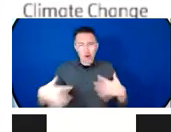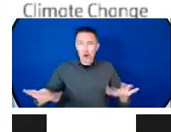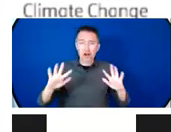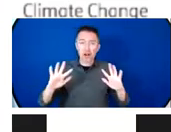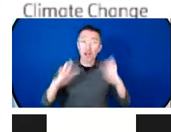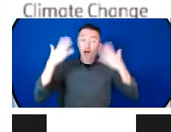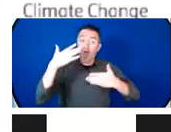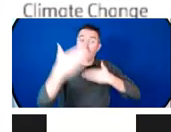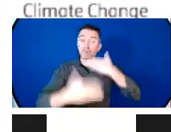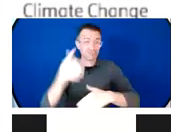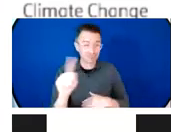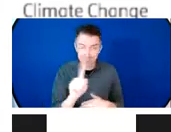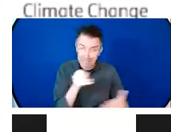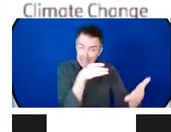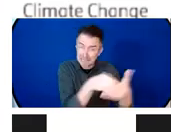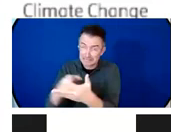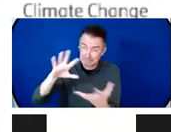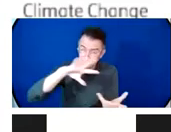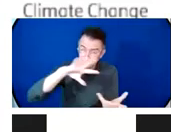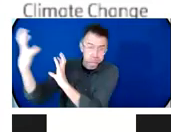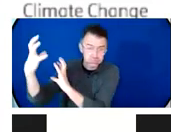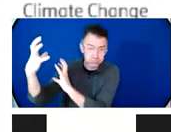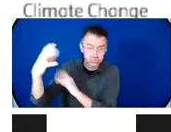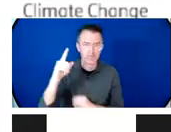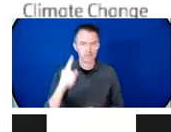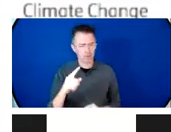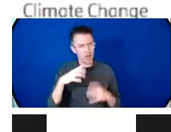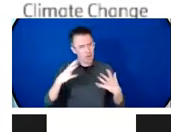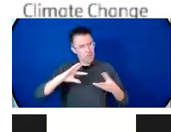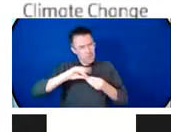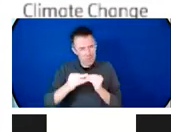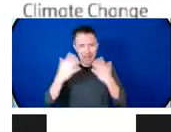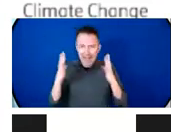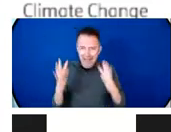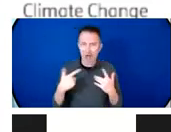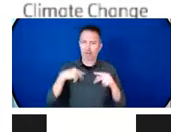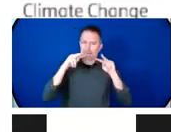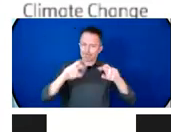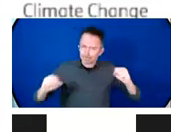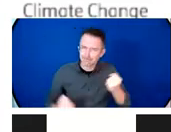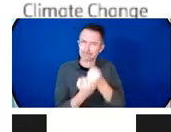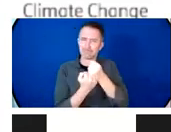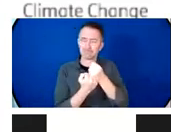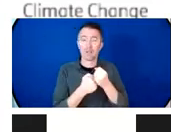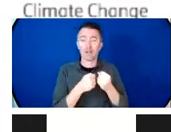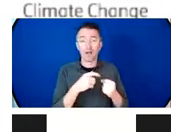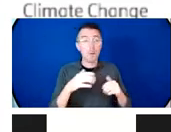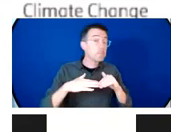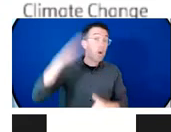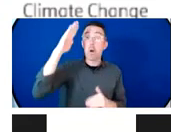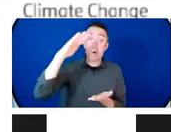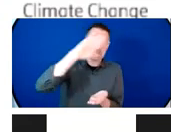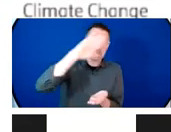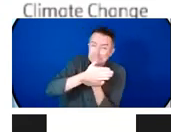girls, are suffering the worst of this crisis. It is threatening the progress we have made on sexual and